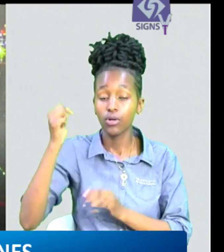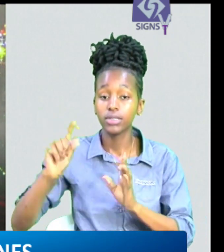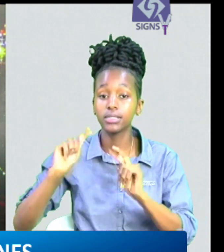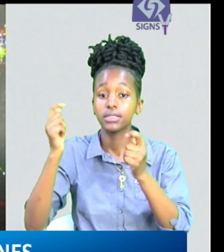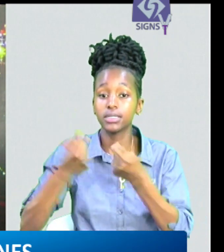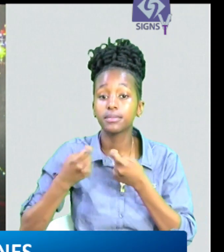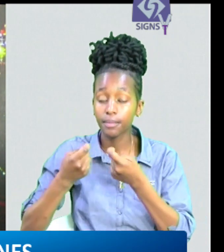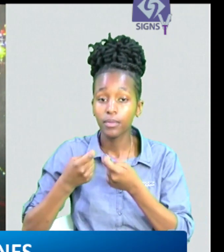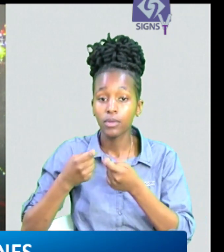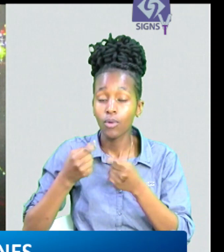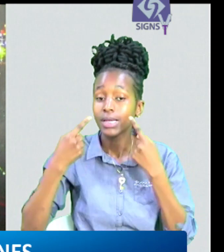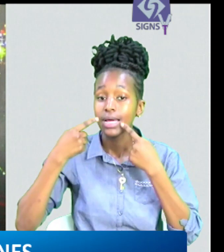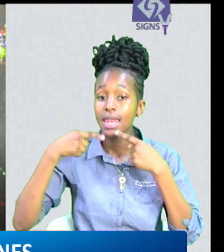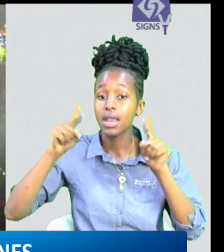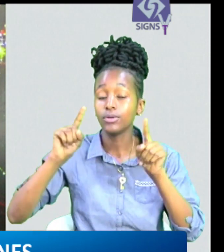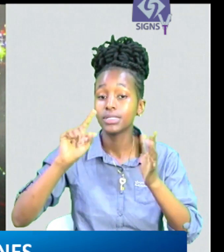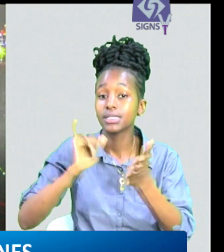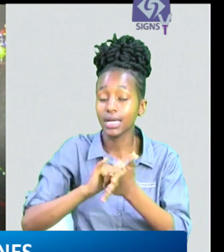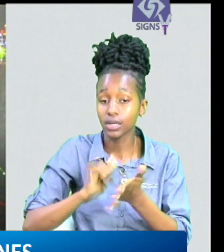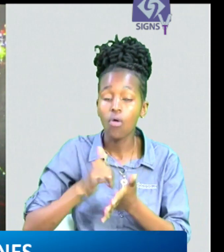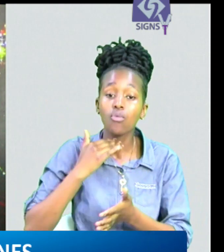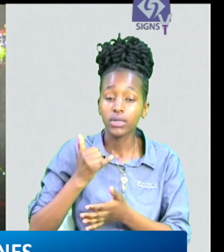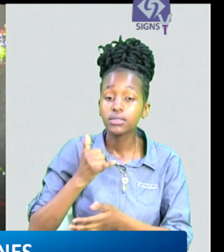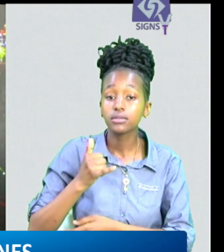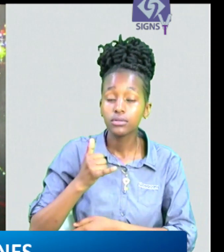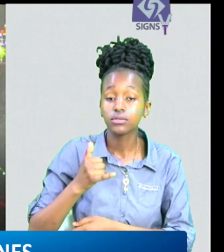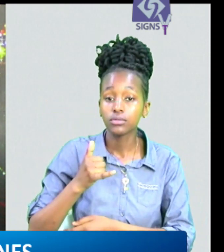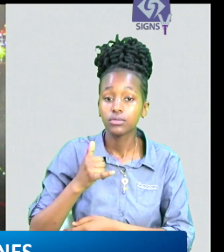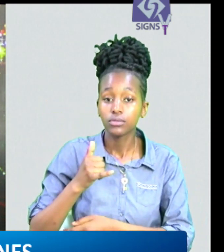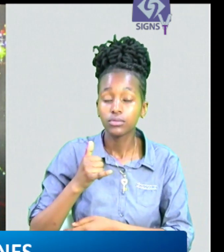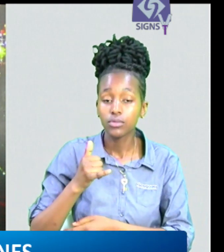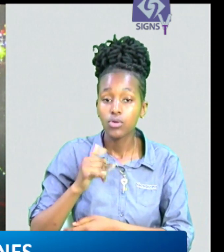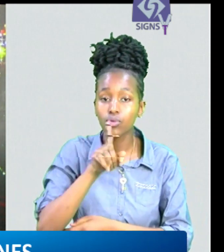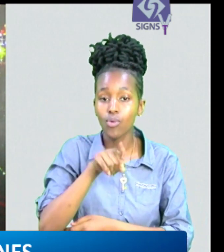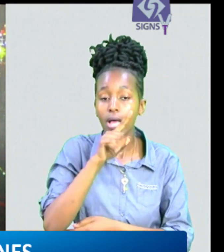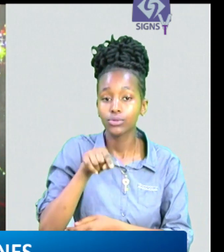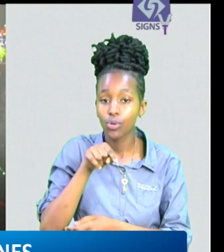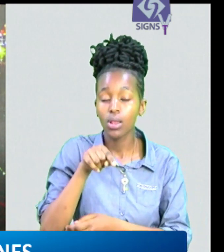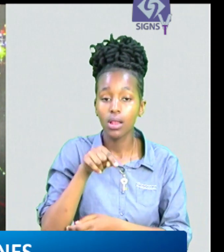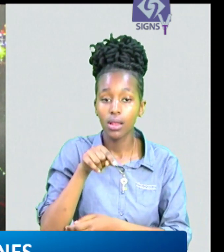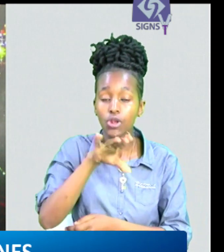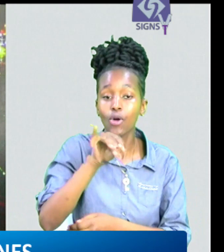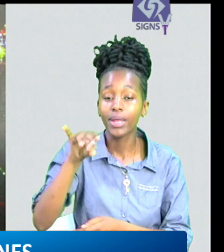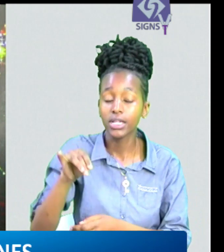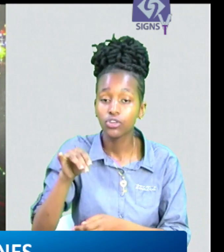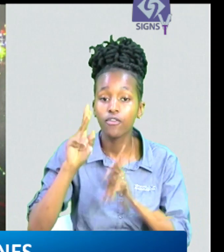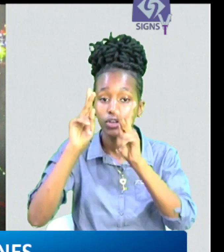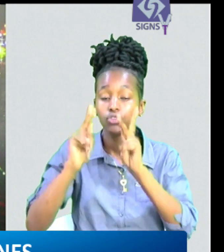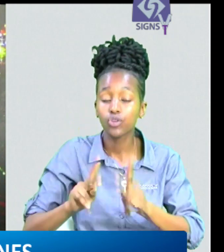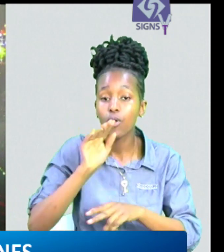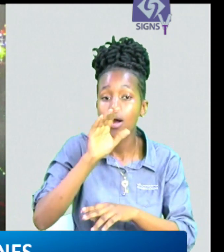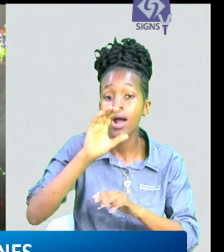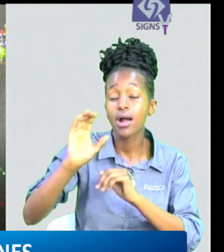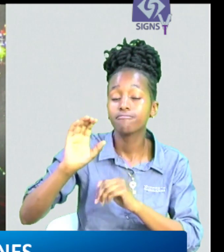the rila odinga led political outfit a father resolved to reveal the nominations of four to